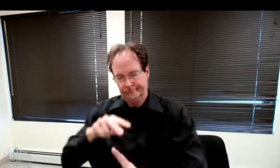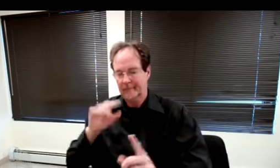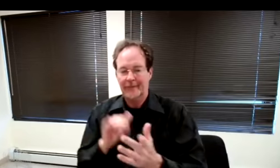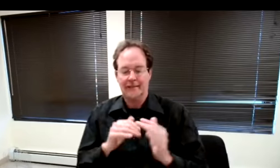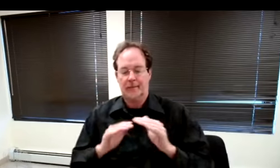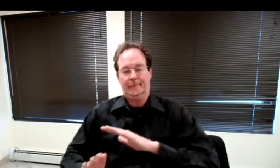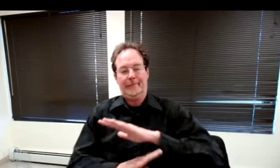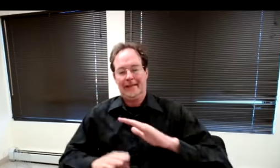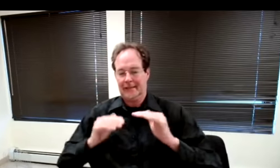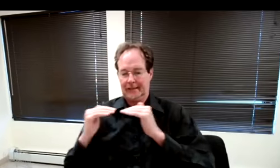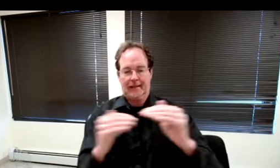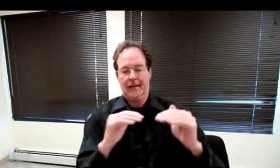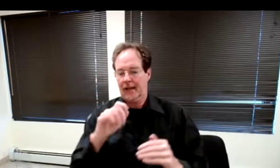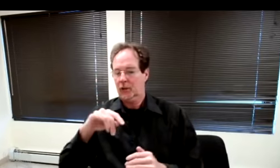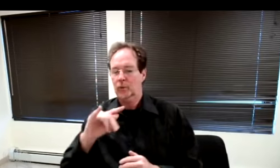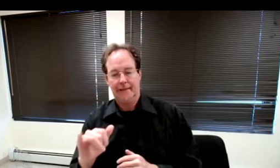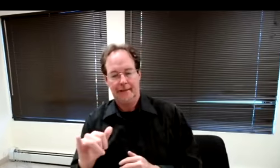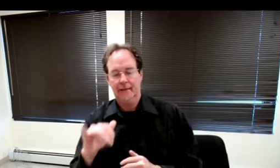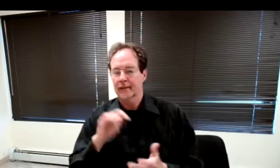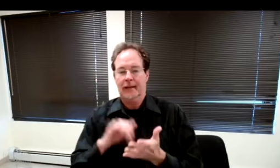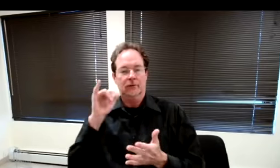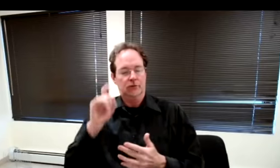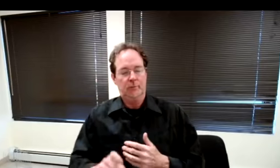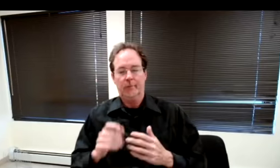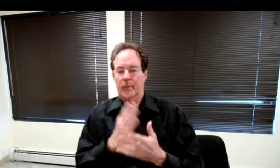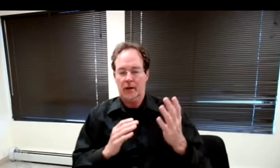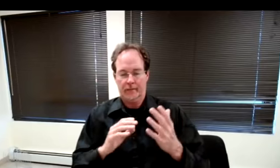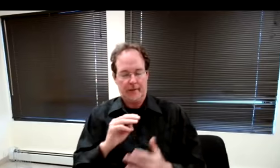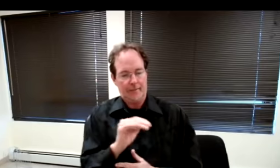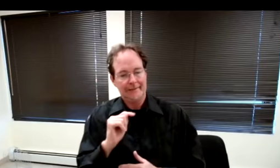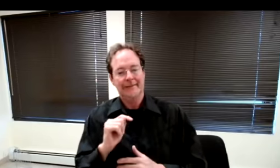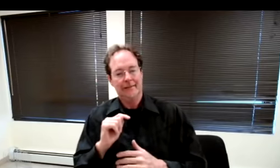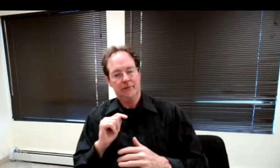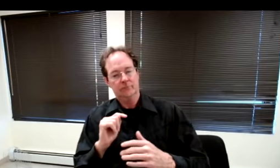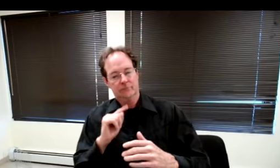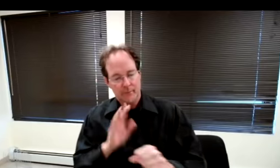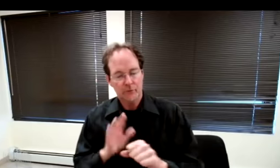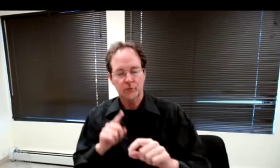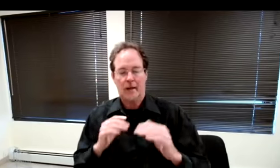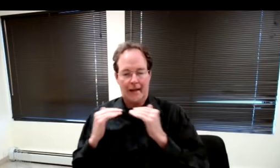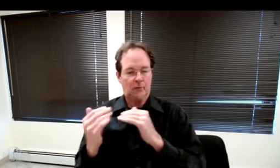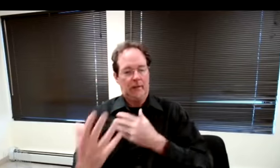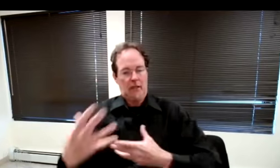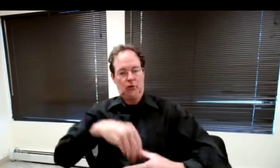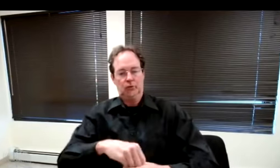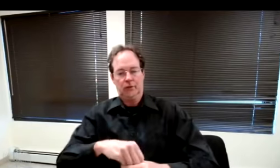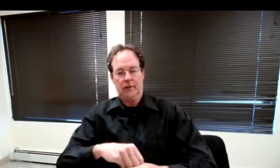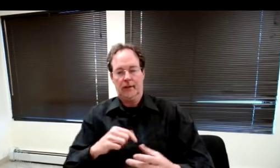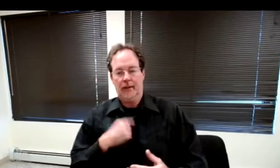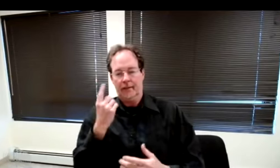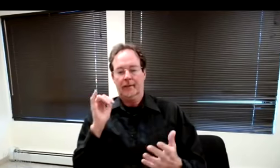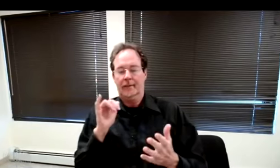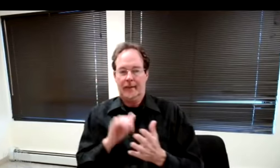MIT's commitment to disability, equity, and inclusion. And I think that's actually a really nice note